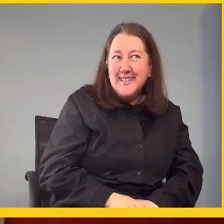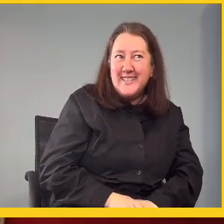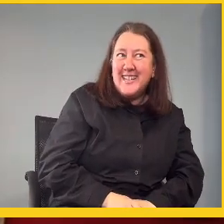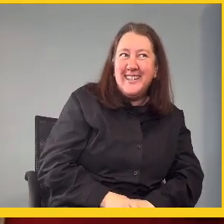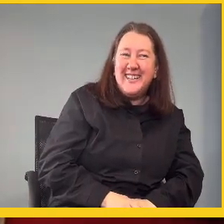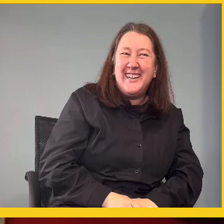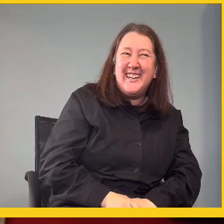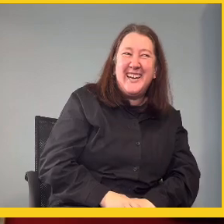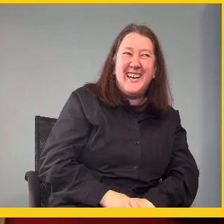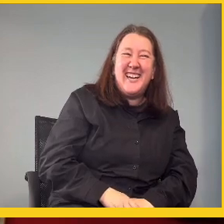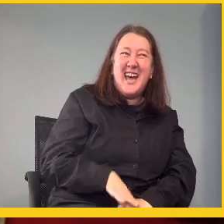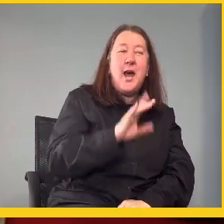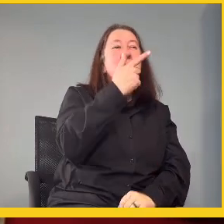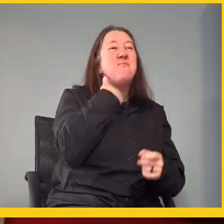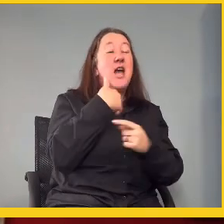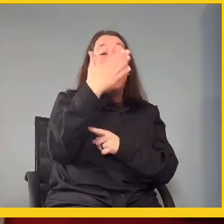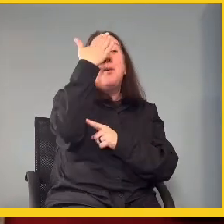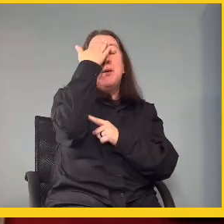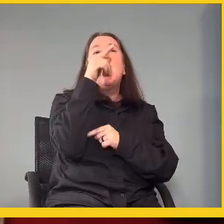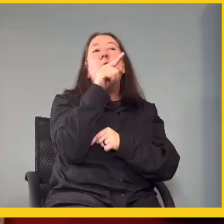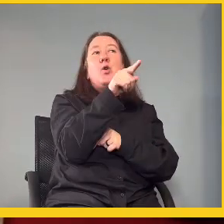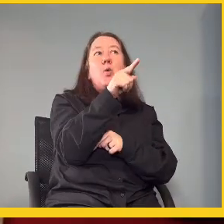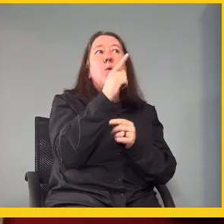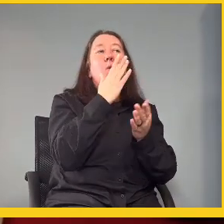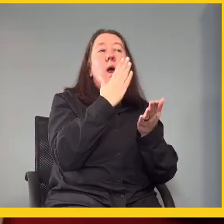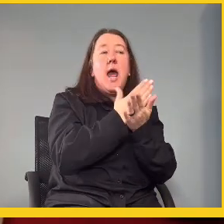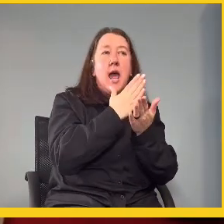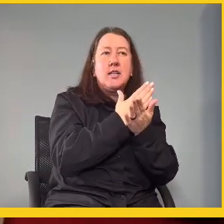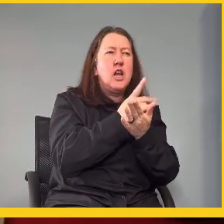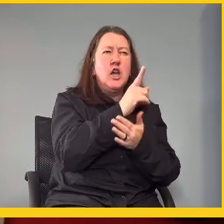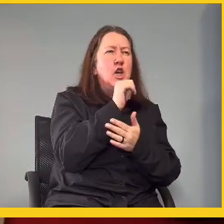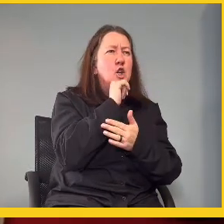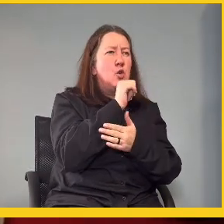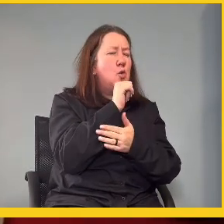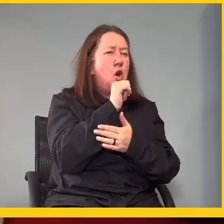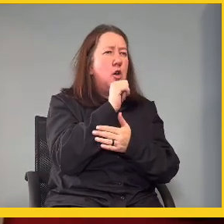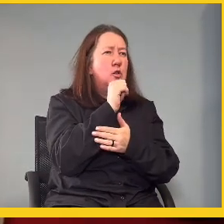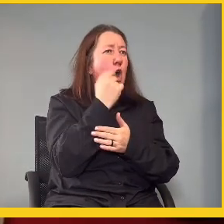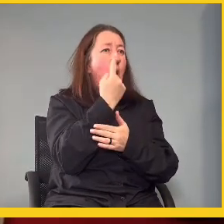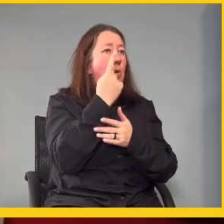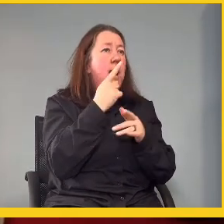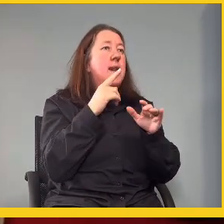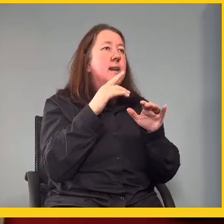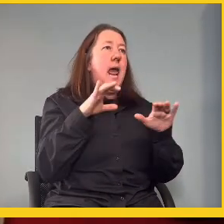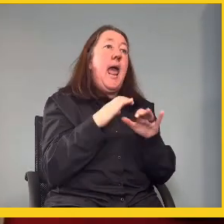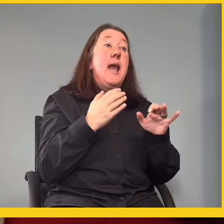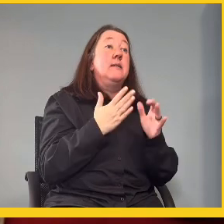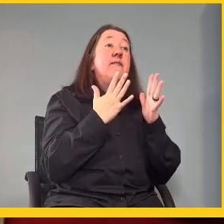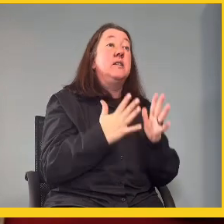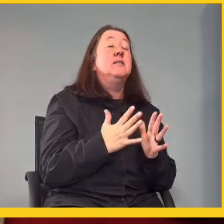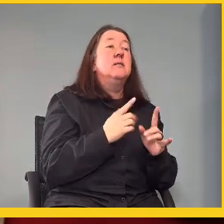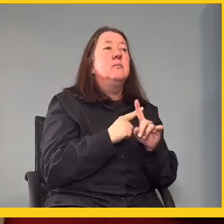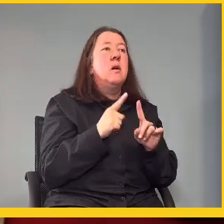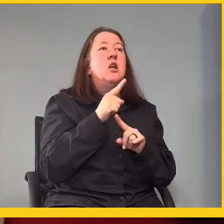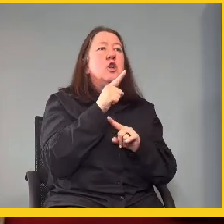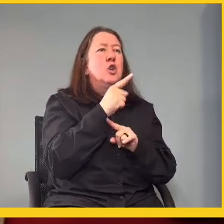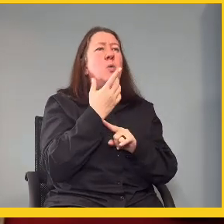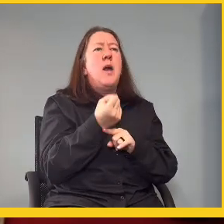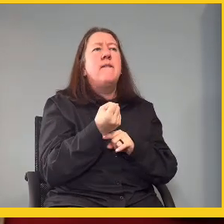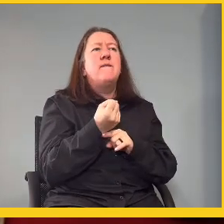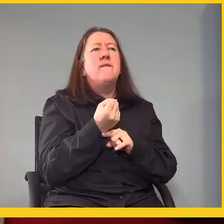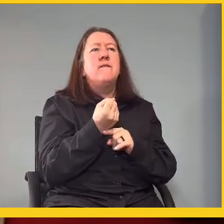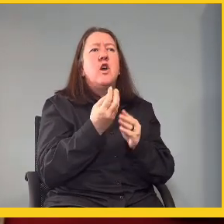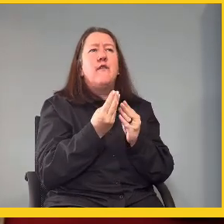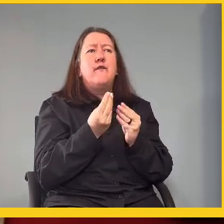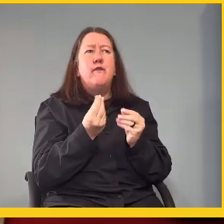achievements? I know that you are actually, um, not, you're not only an activist, but you have a few